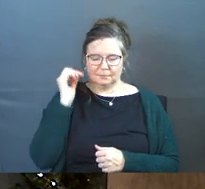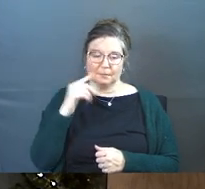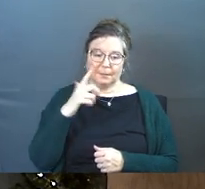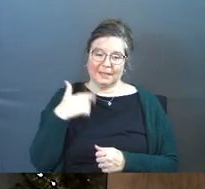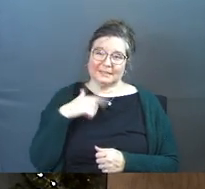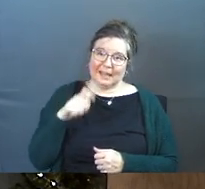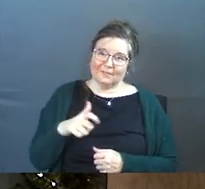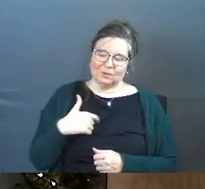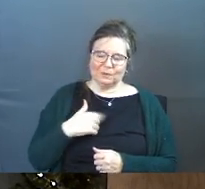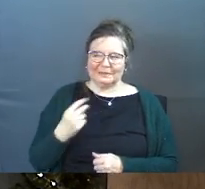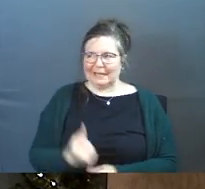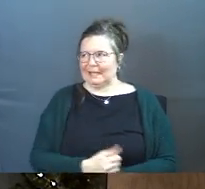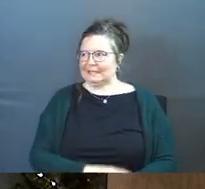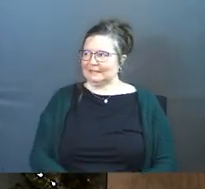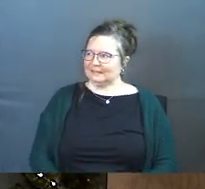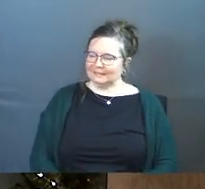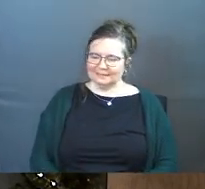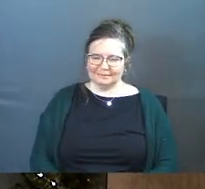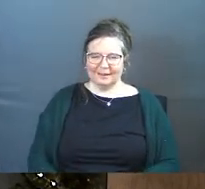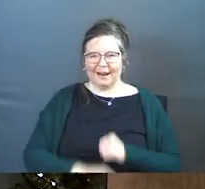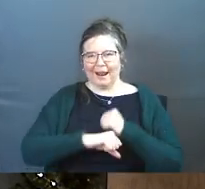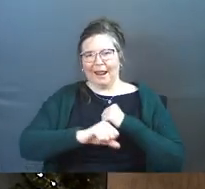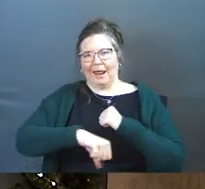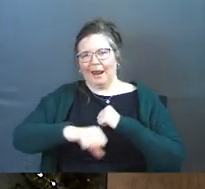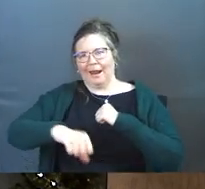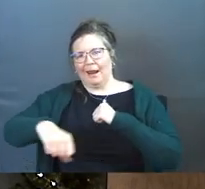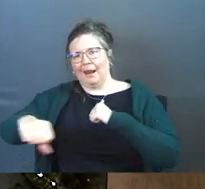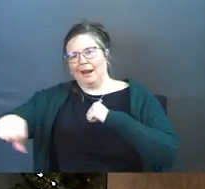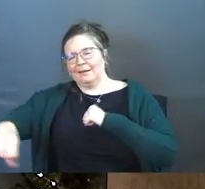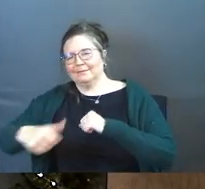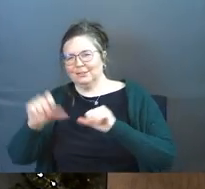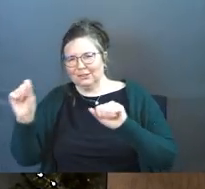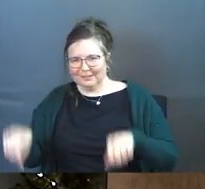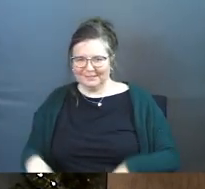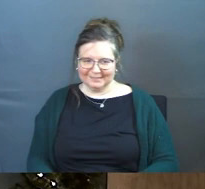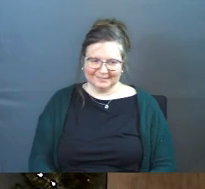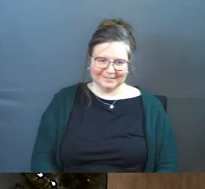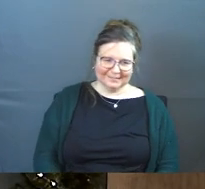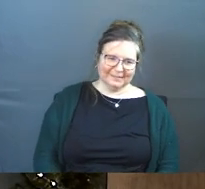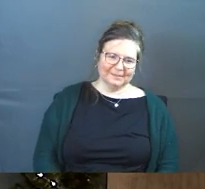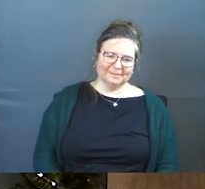because I have to dang it I could go so much longer